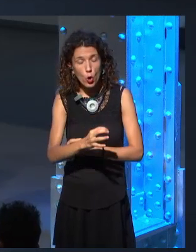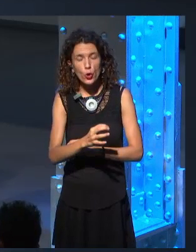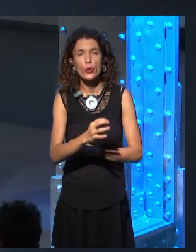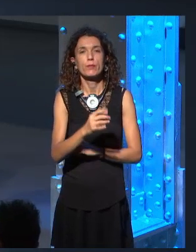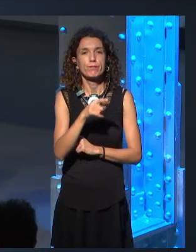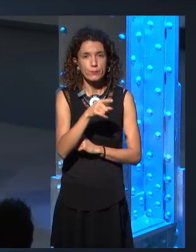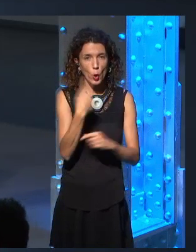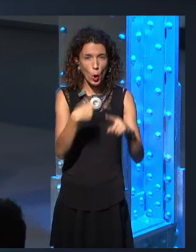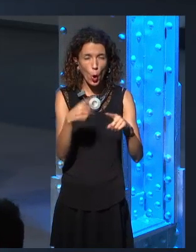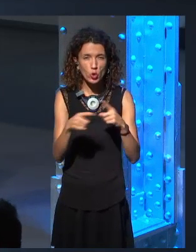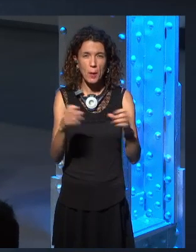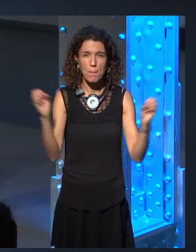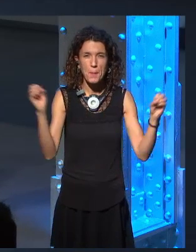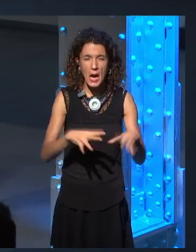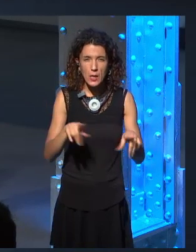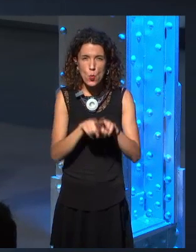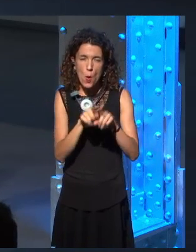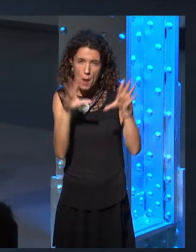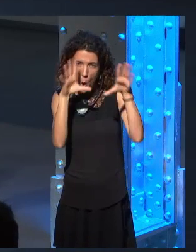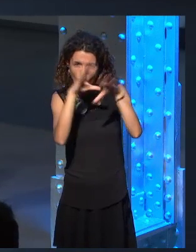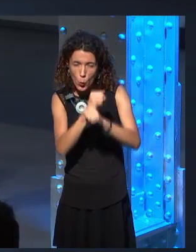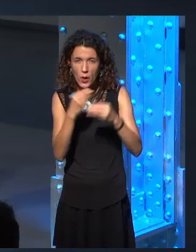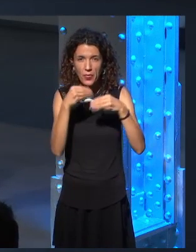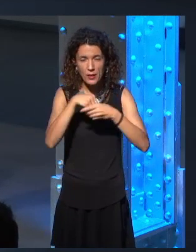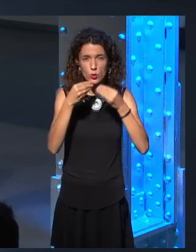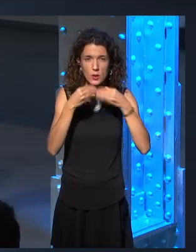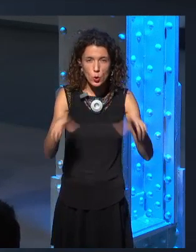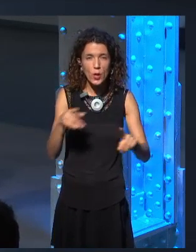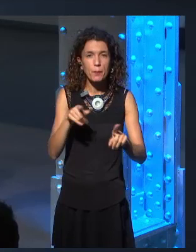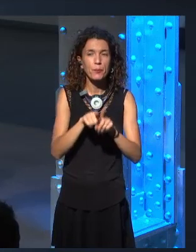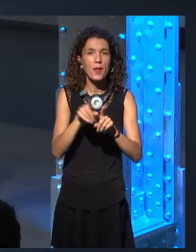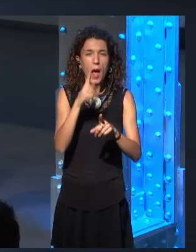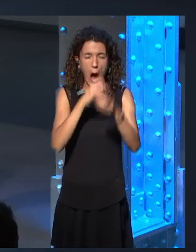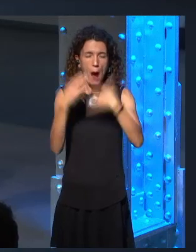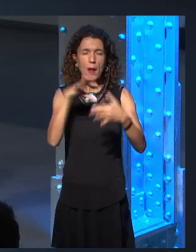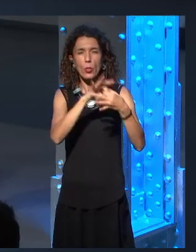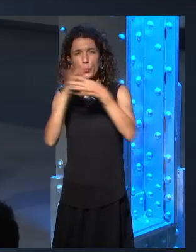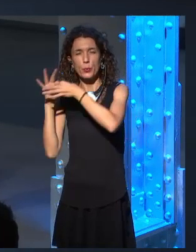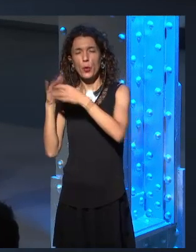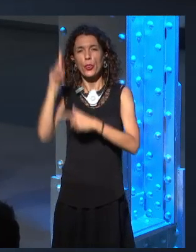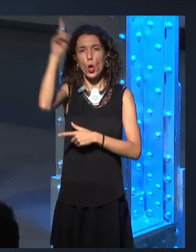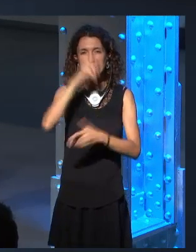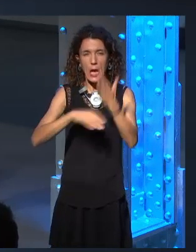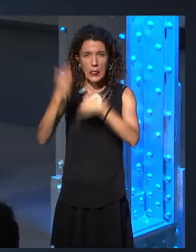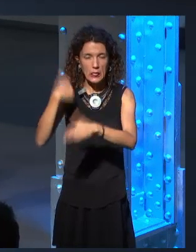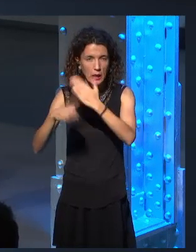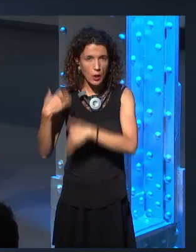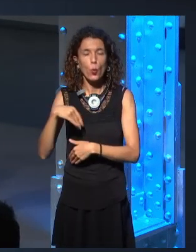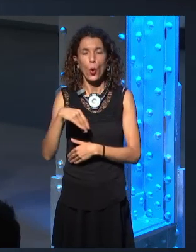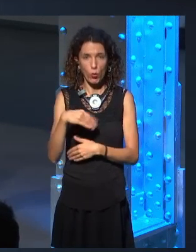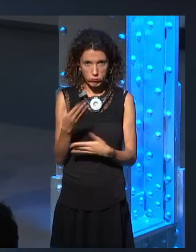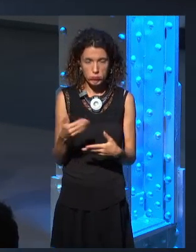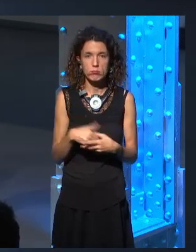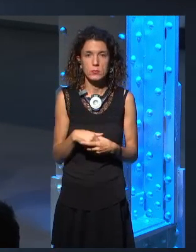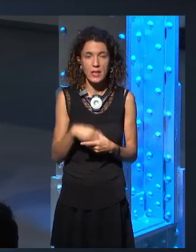Uh, you have references to old gods and, uh, the, everybody keeps asking about the oily black stone that you can